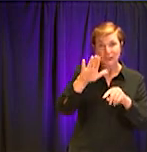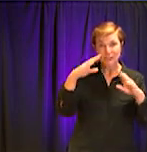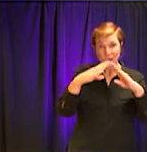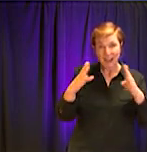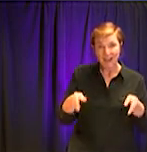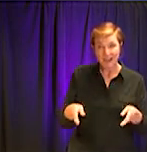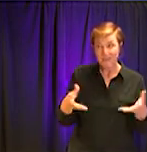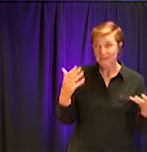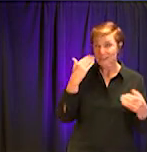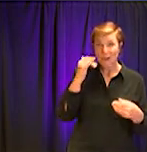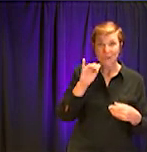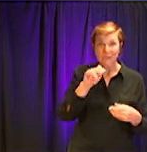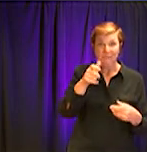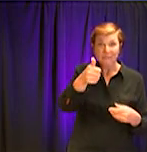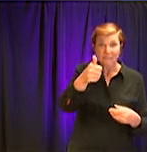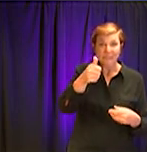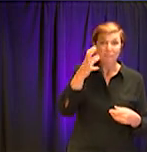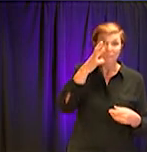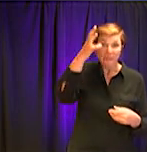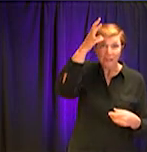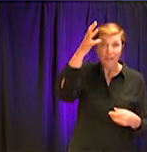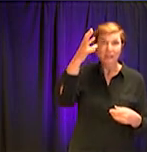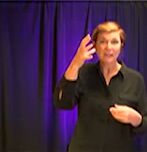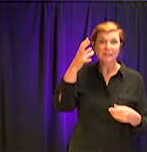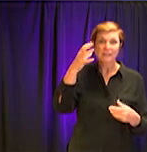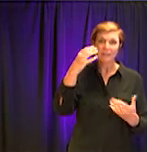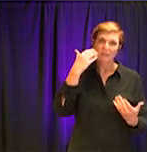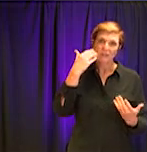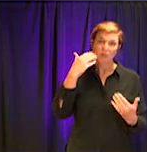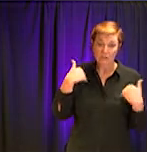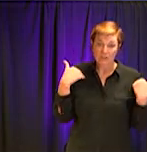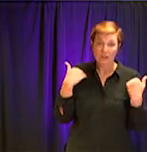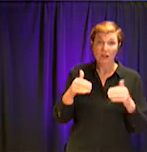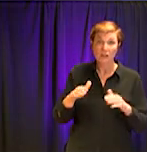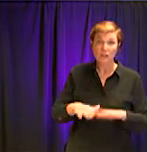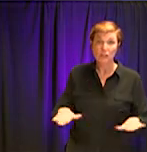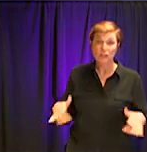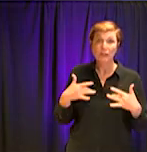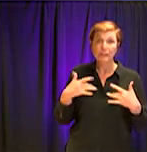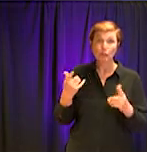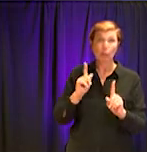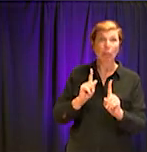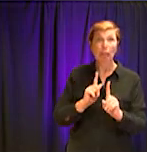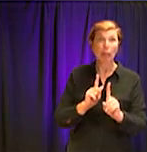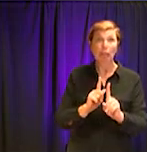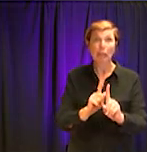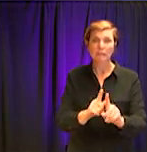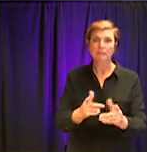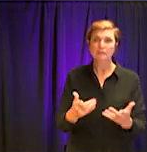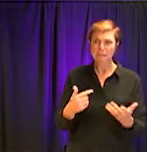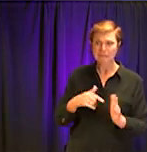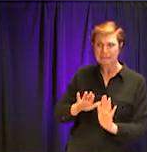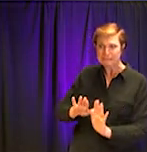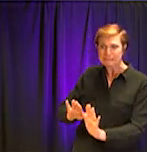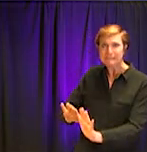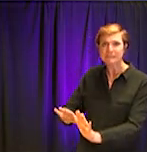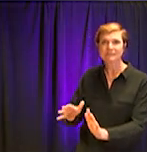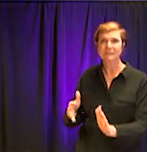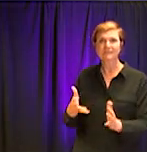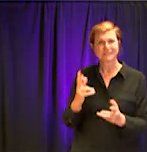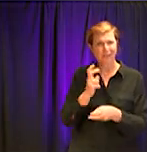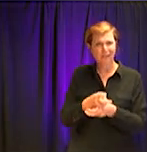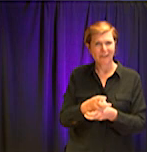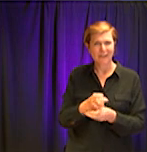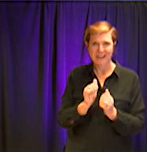parent, to isolate because your children will follow you all over the house. Right, right. And how much isolation are we talking